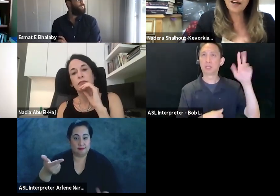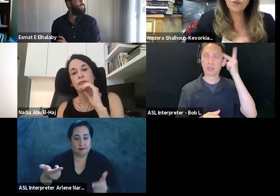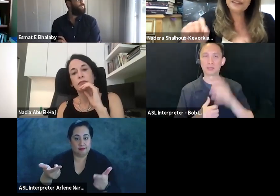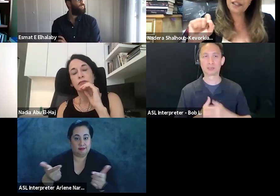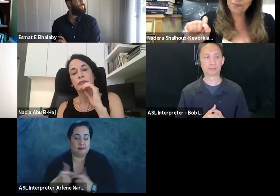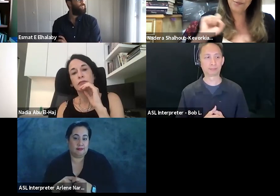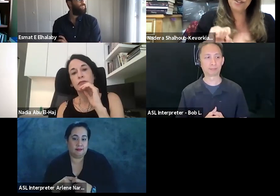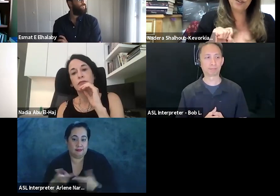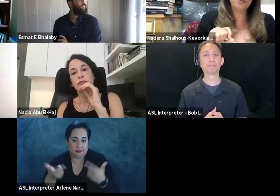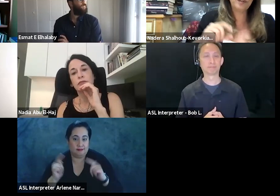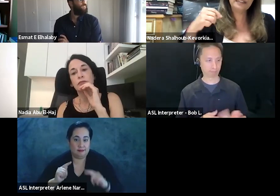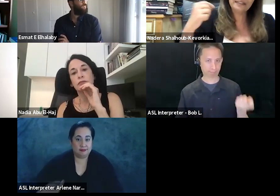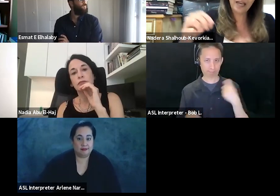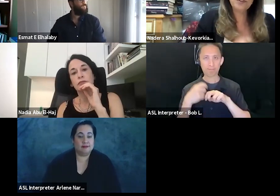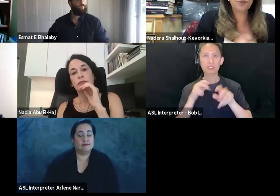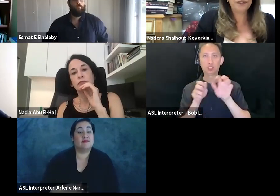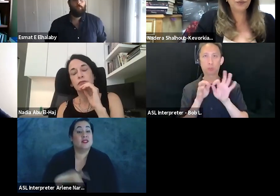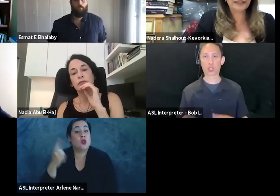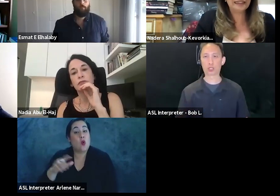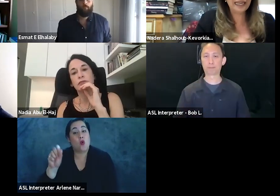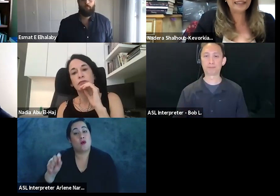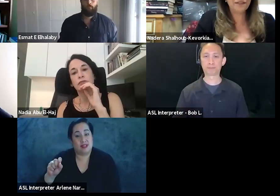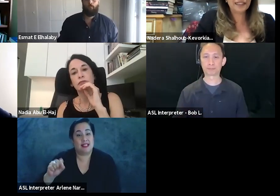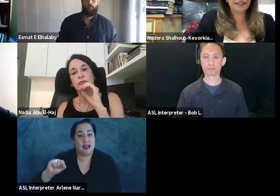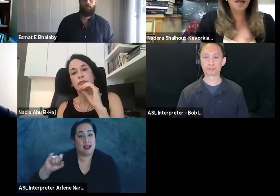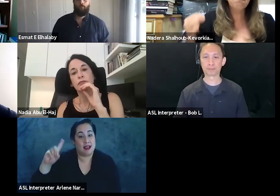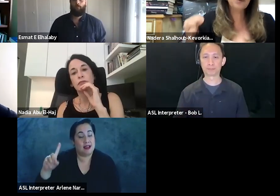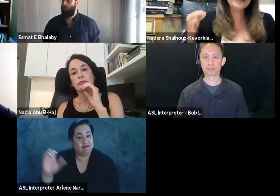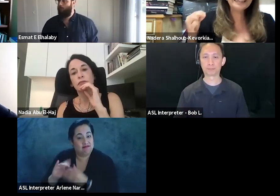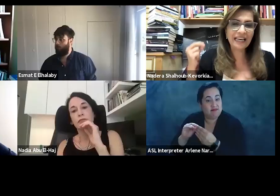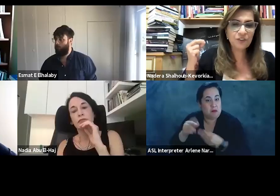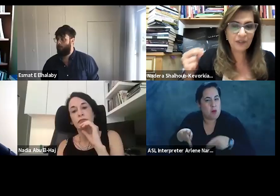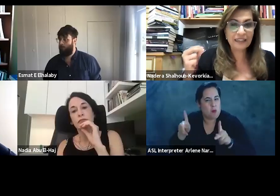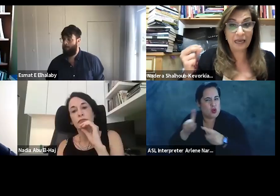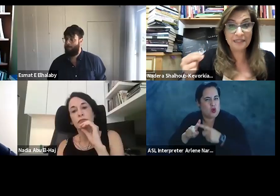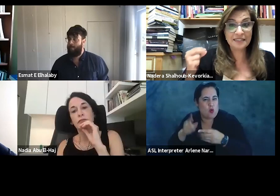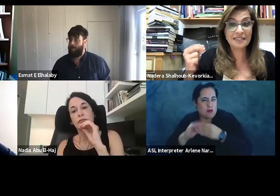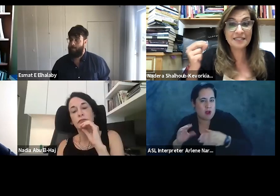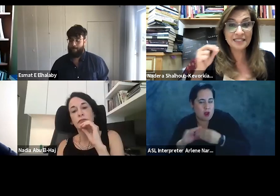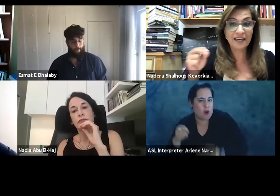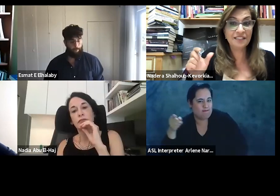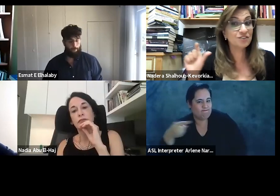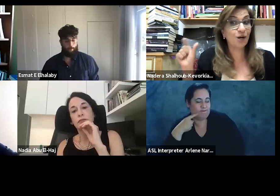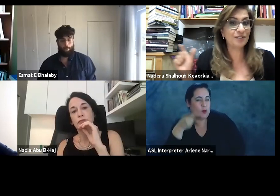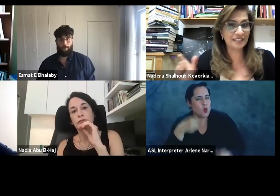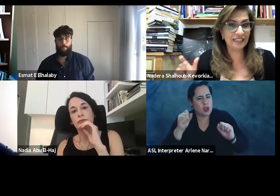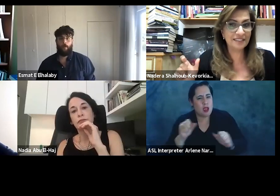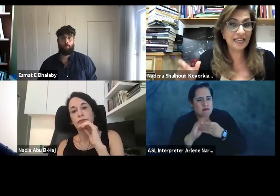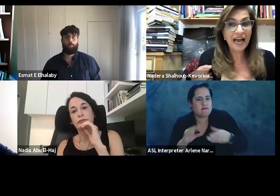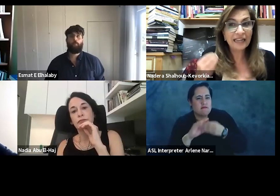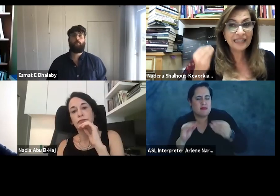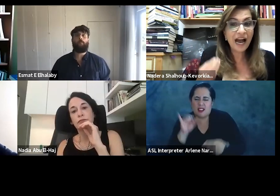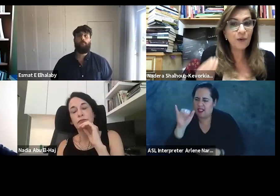Saeed's argument in the permission to narrate, and I won't repeat what Nadia have said, but one can narrate amidst Zionist common